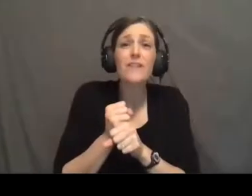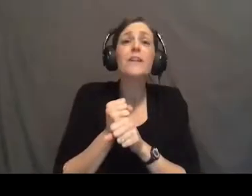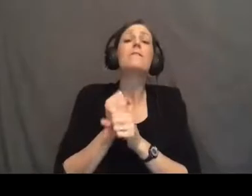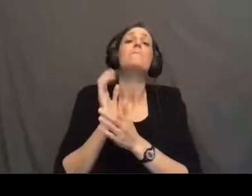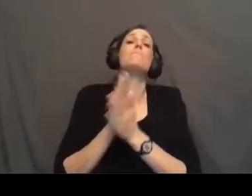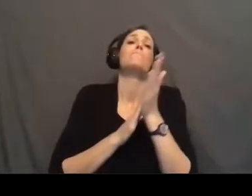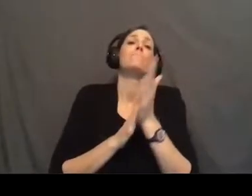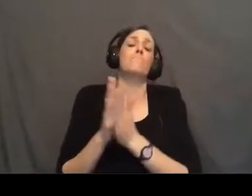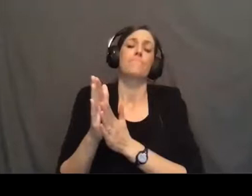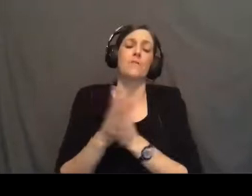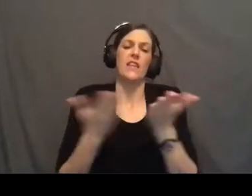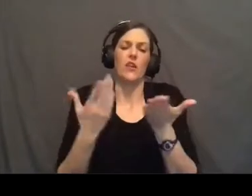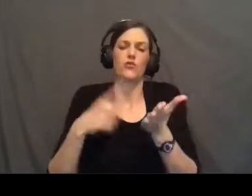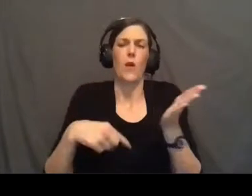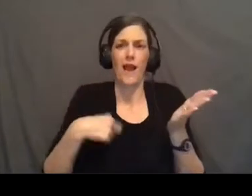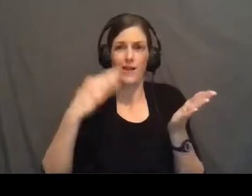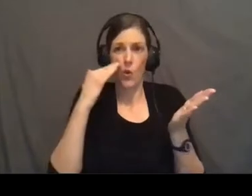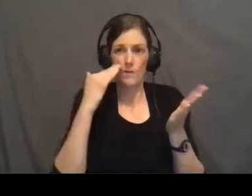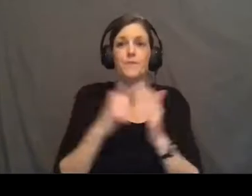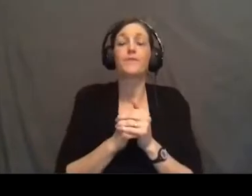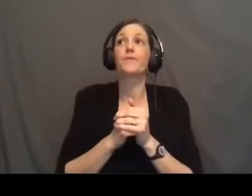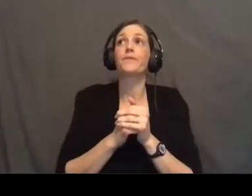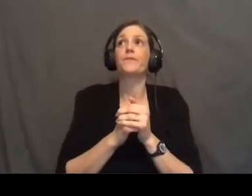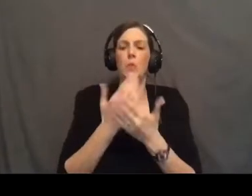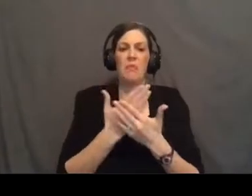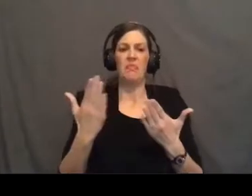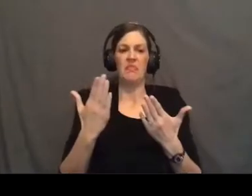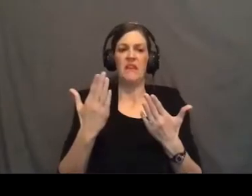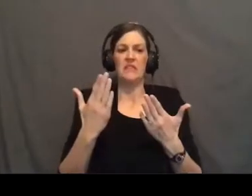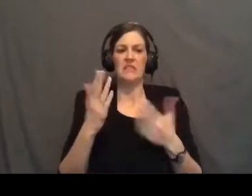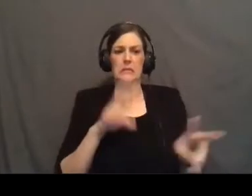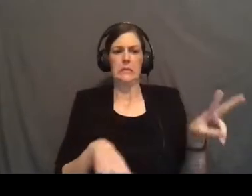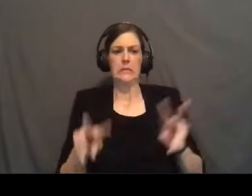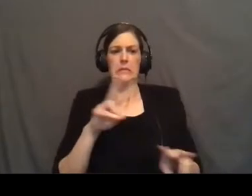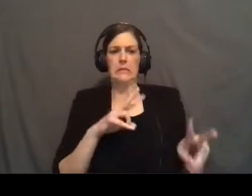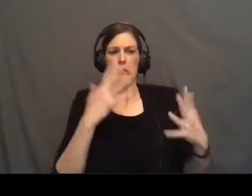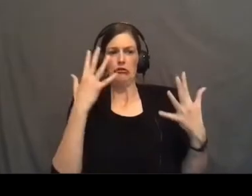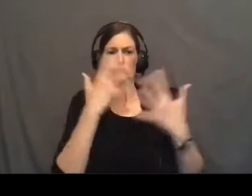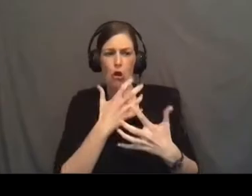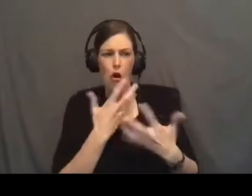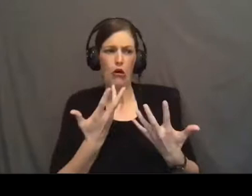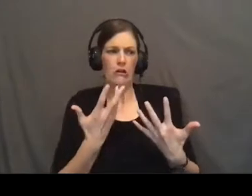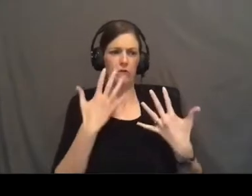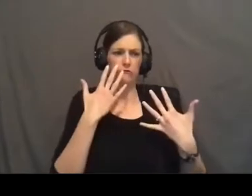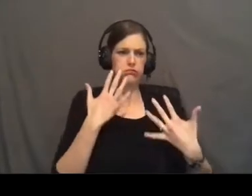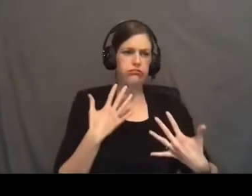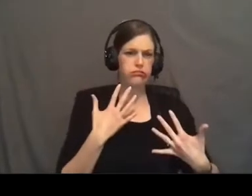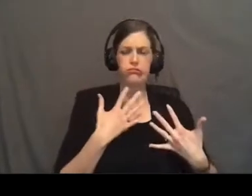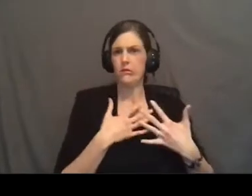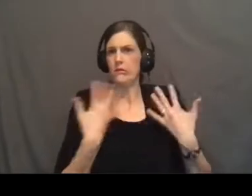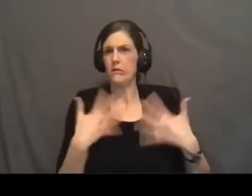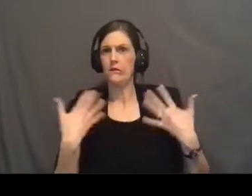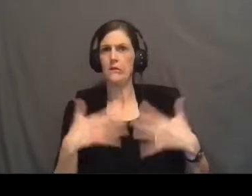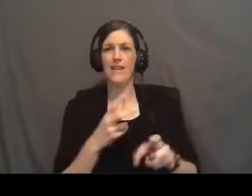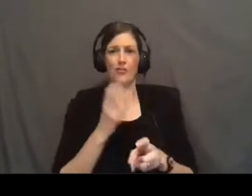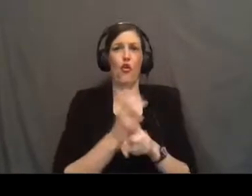And here's what I know to be true. When things look bleak in our lives, when things look dark in our lives, it is very